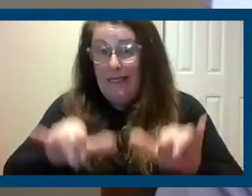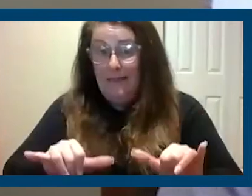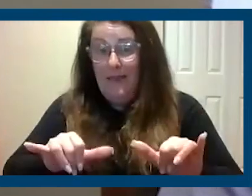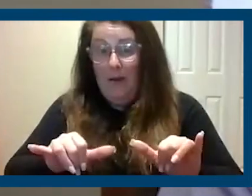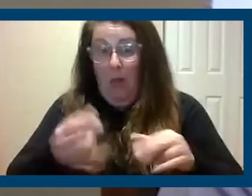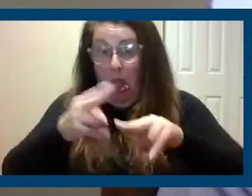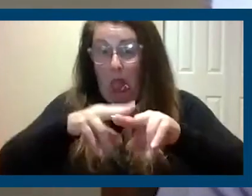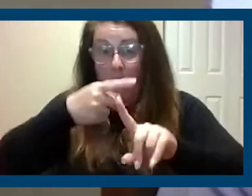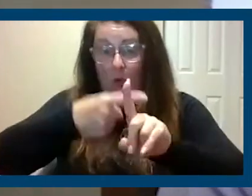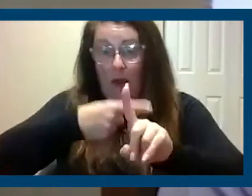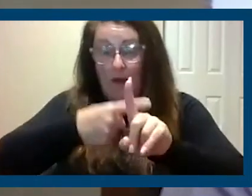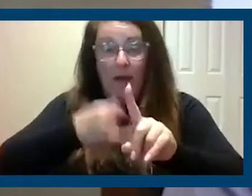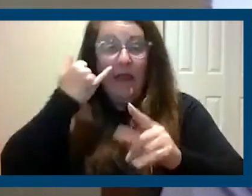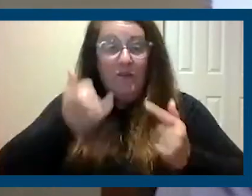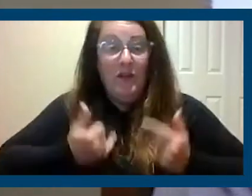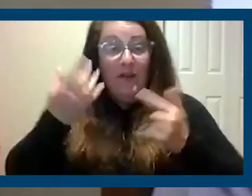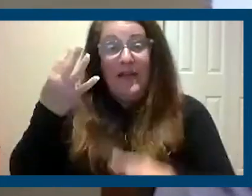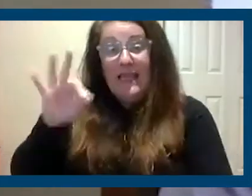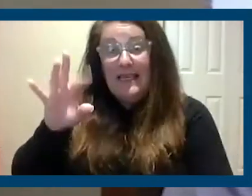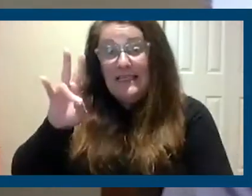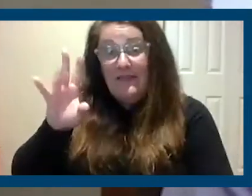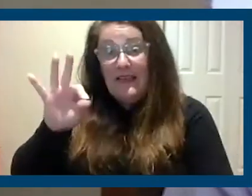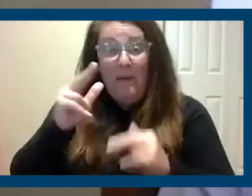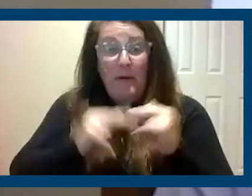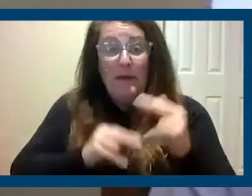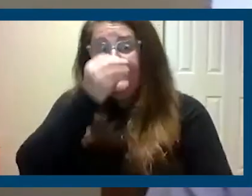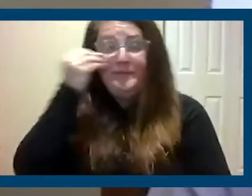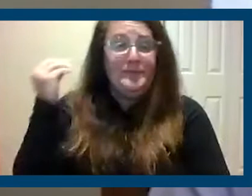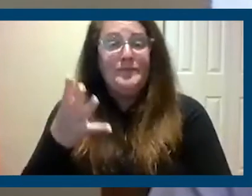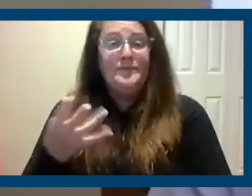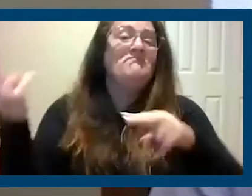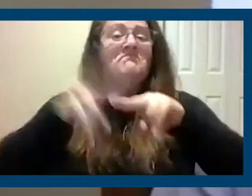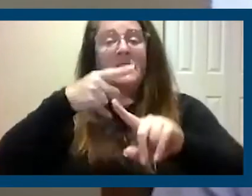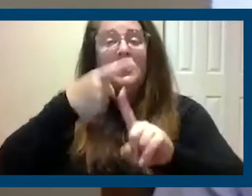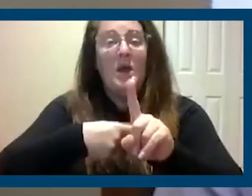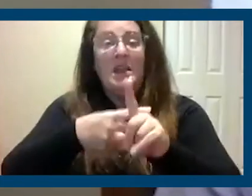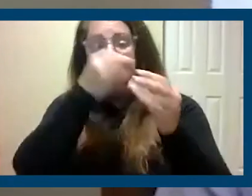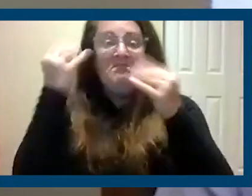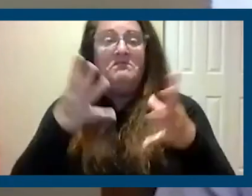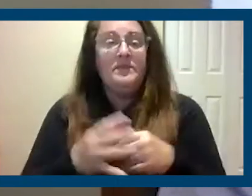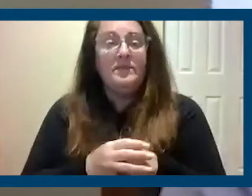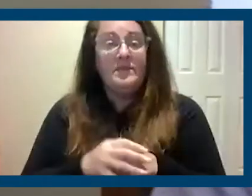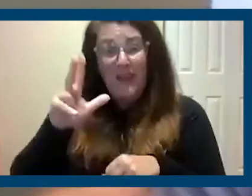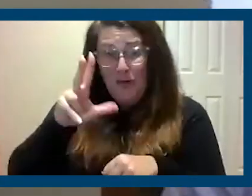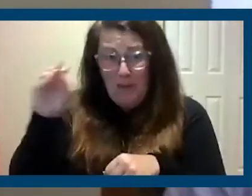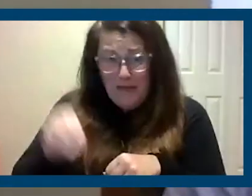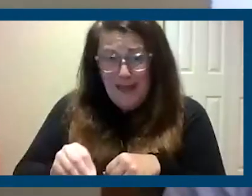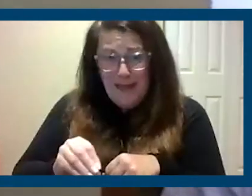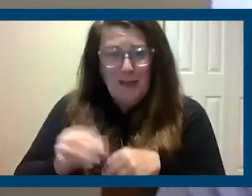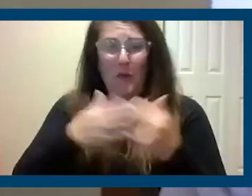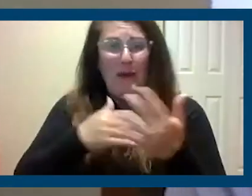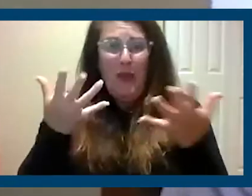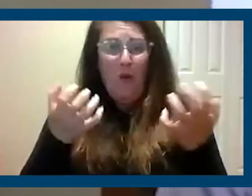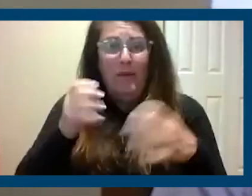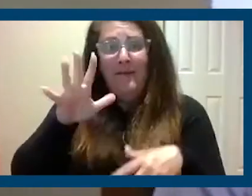You know, if you lived in a 1979 building, they didn't care less. They increased rent, not just by 3 percent, by whatever they wanted to.